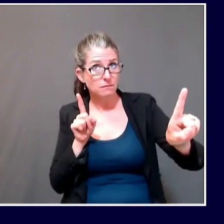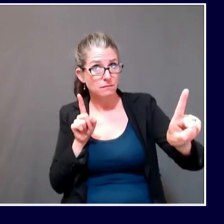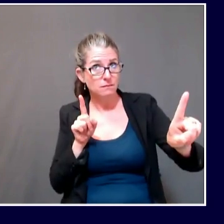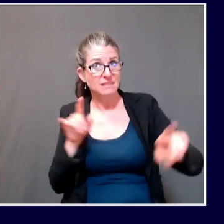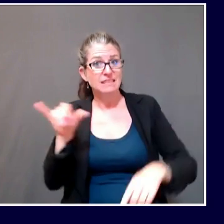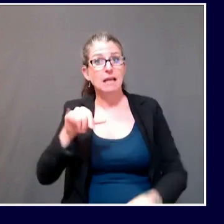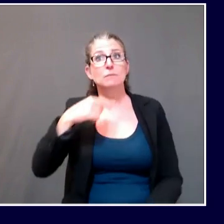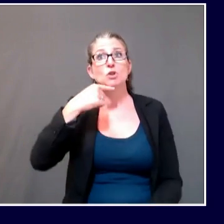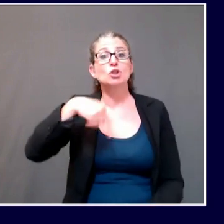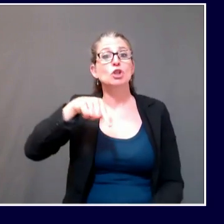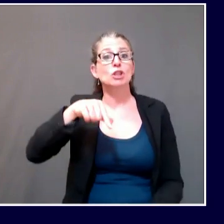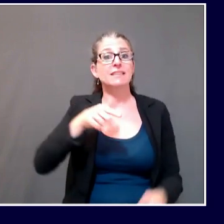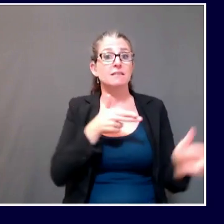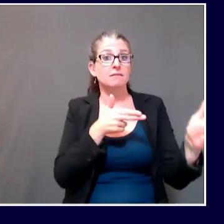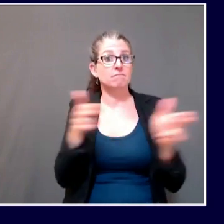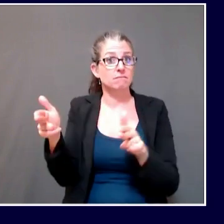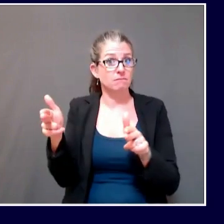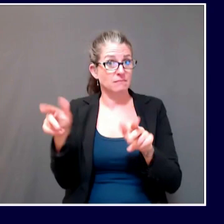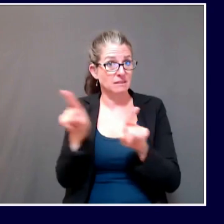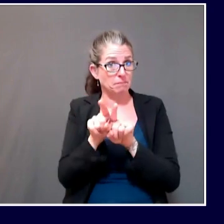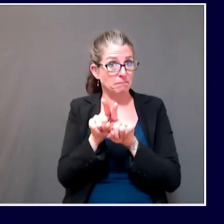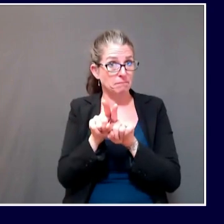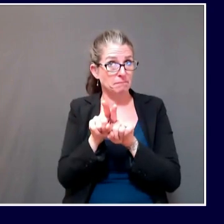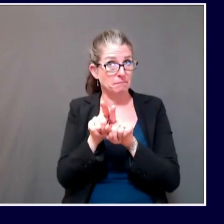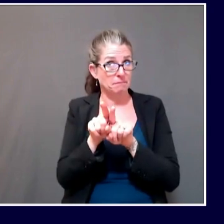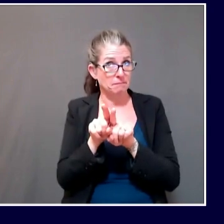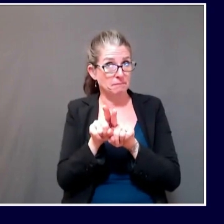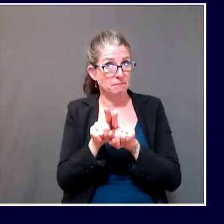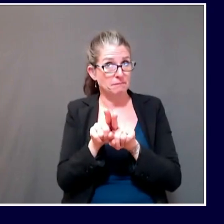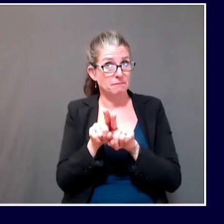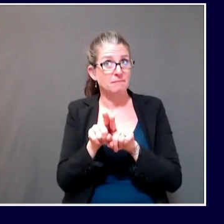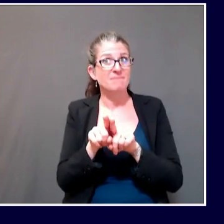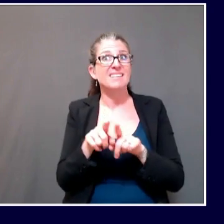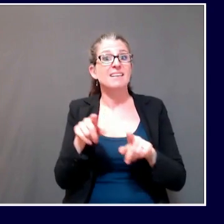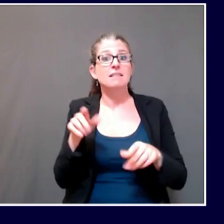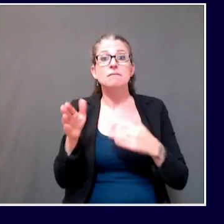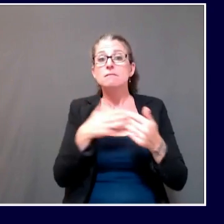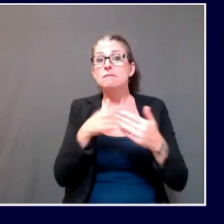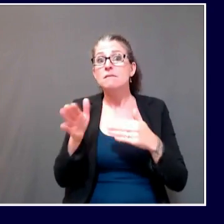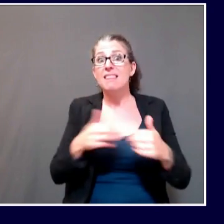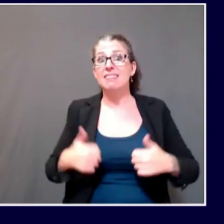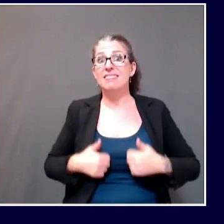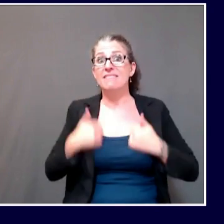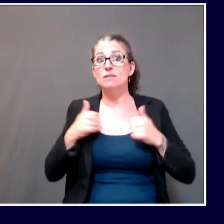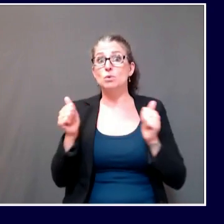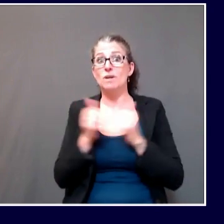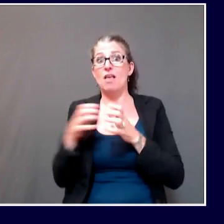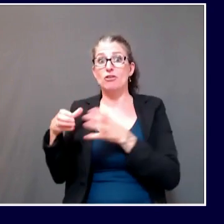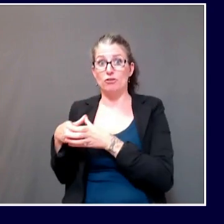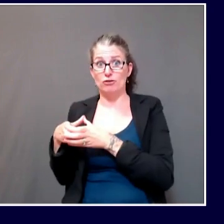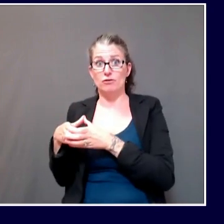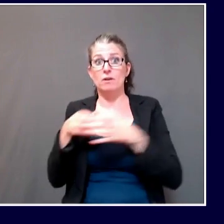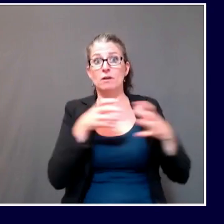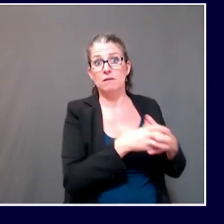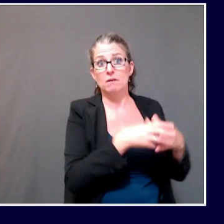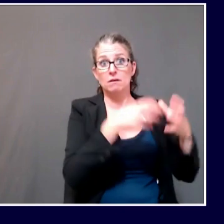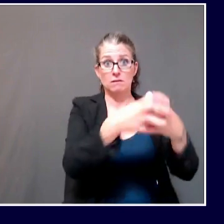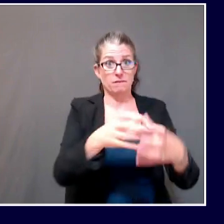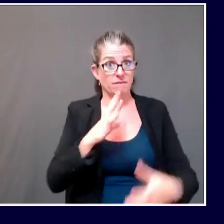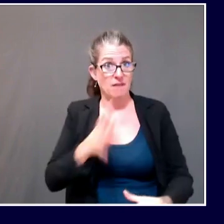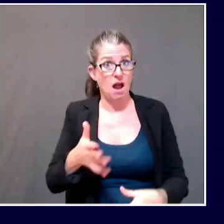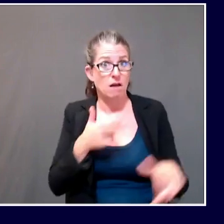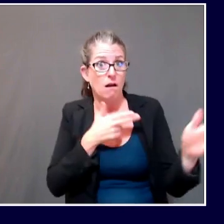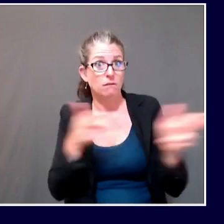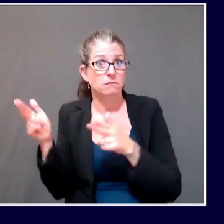hunt with members of their own households, things like that. As far as lodging is concerned, Patrick, or,